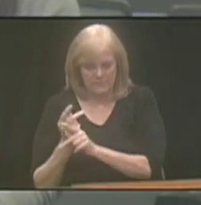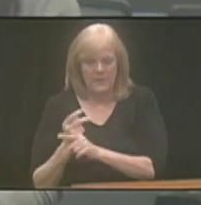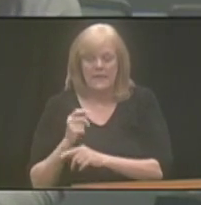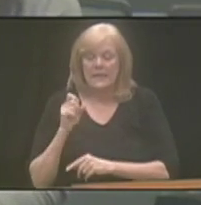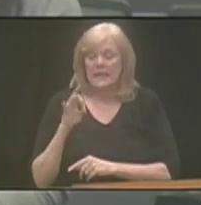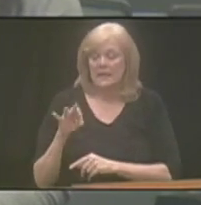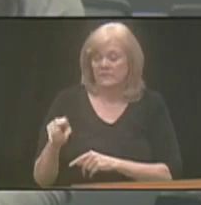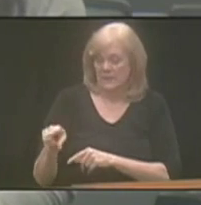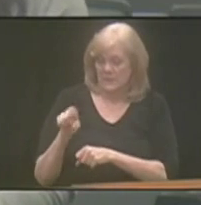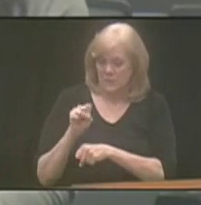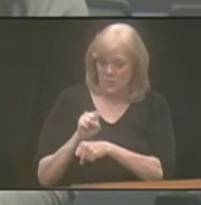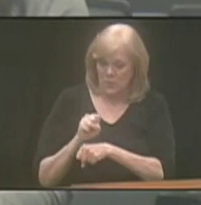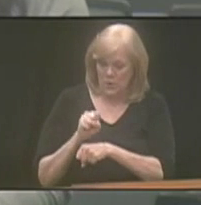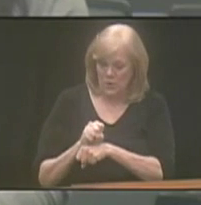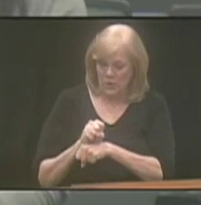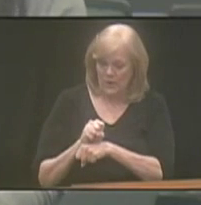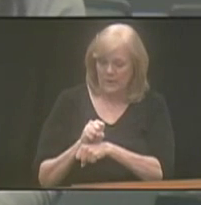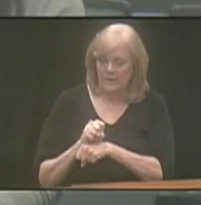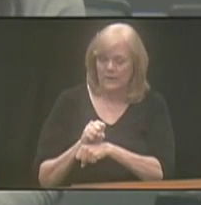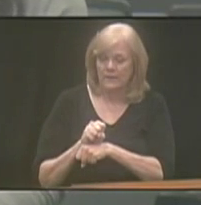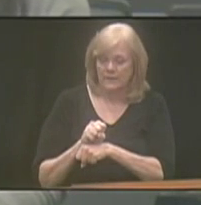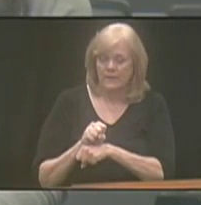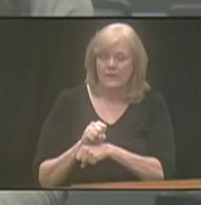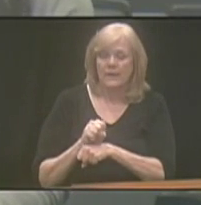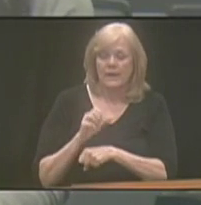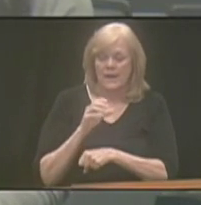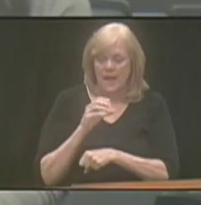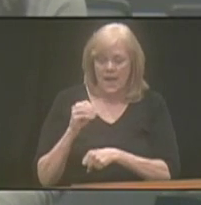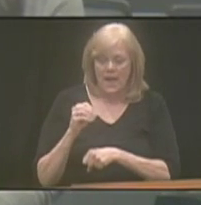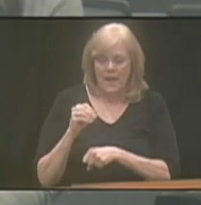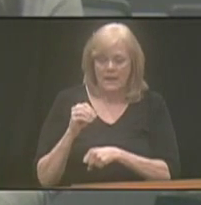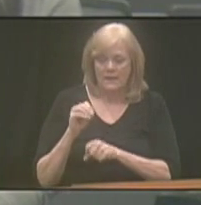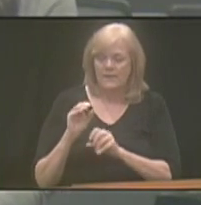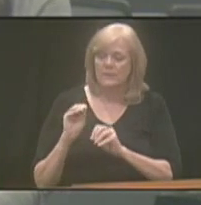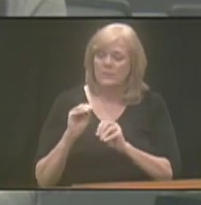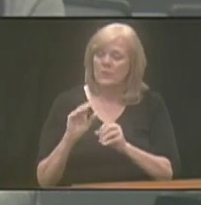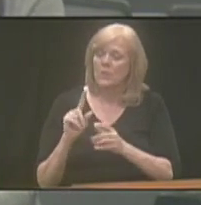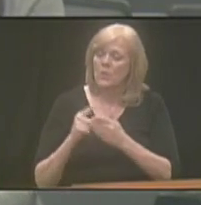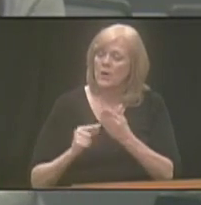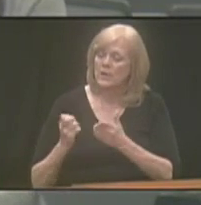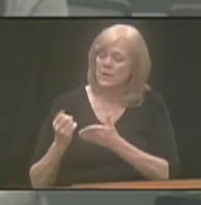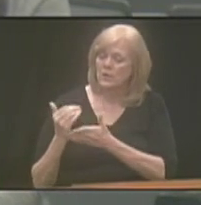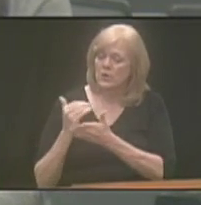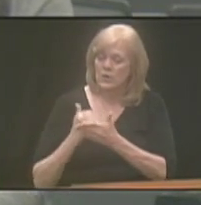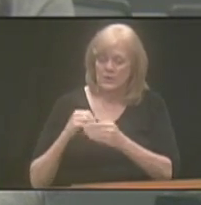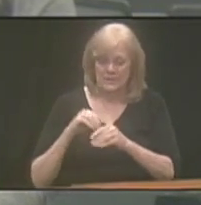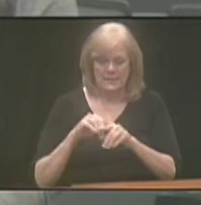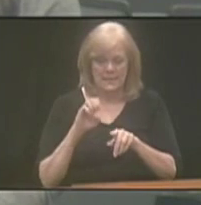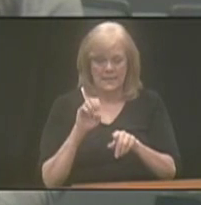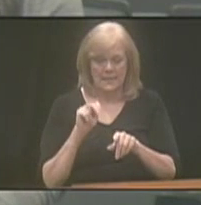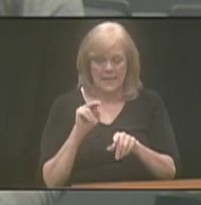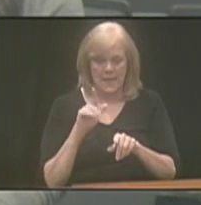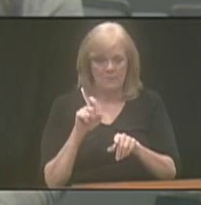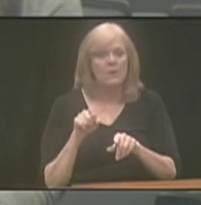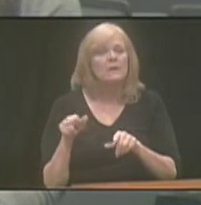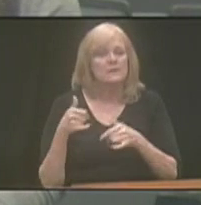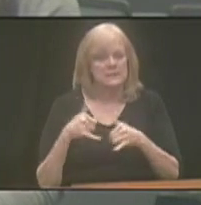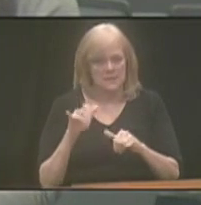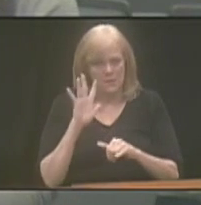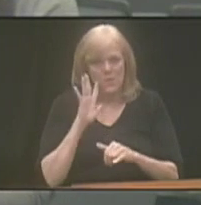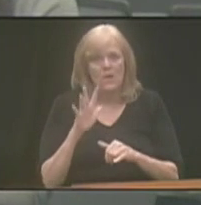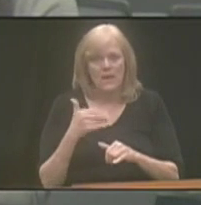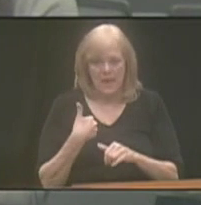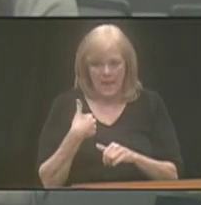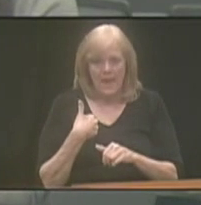if he's working, an account owner is working, and he places his wages into an ABLE account, he's still going to